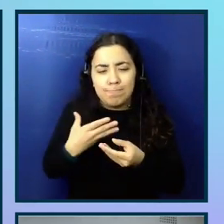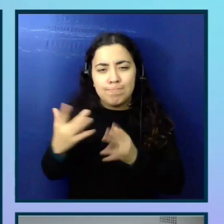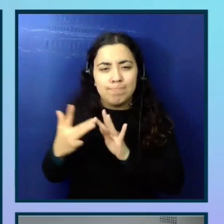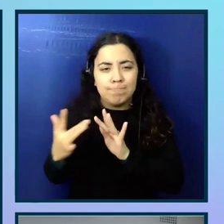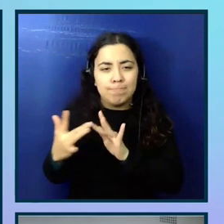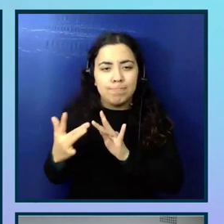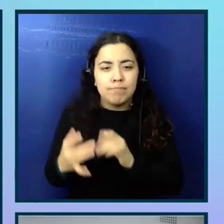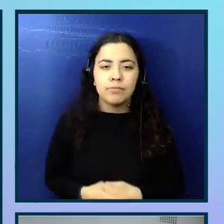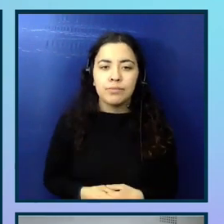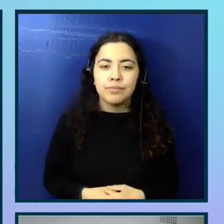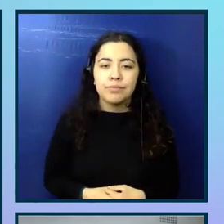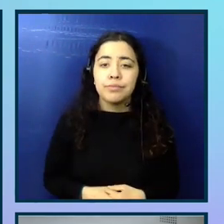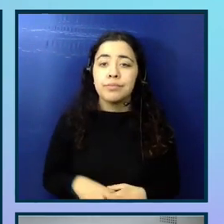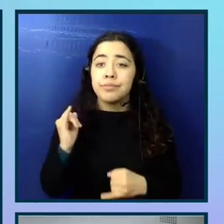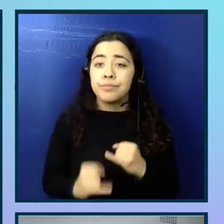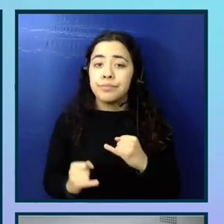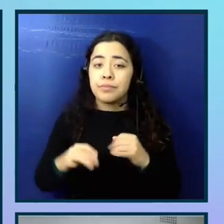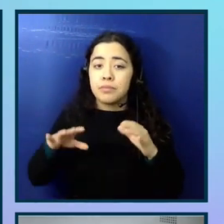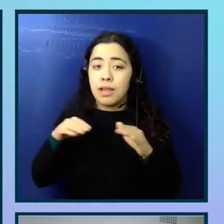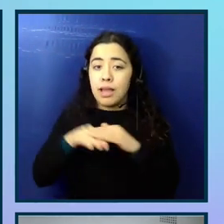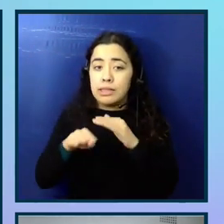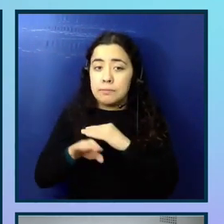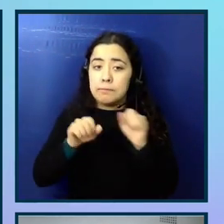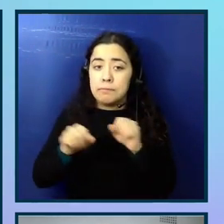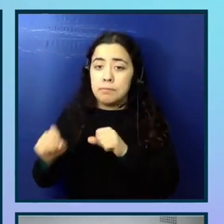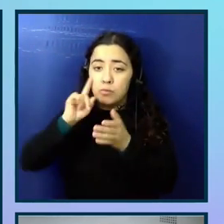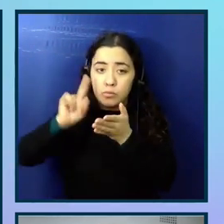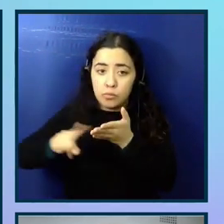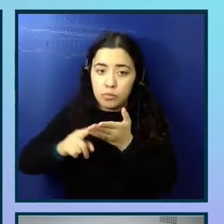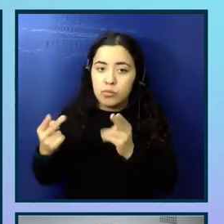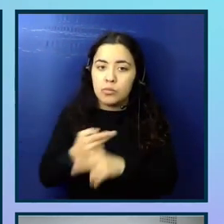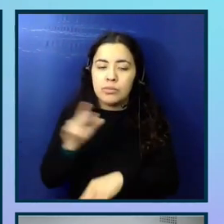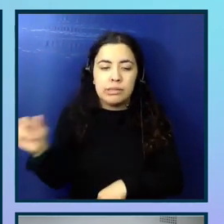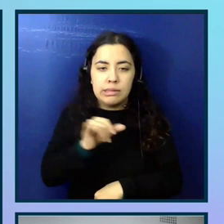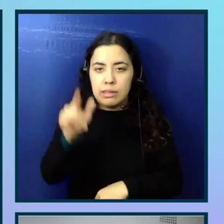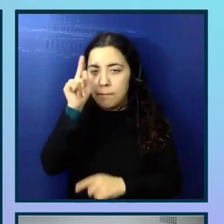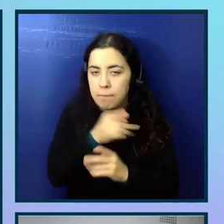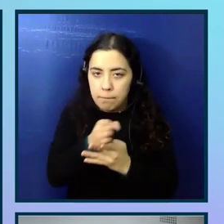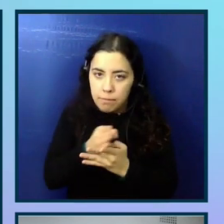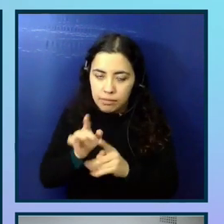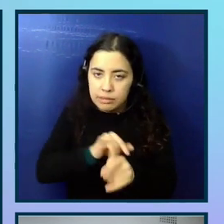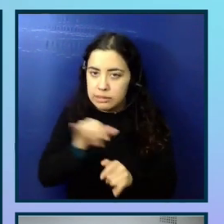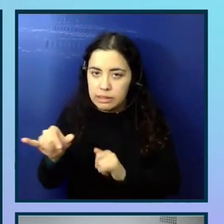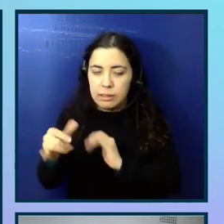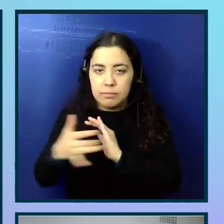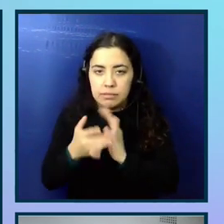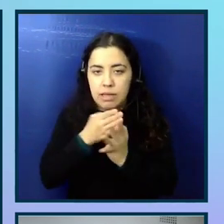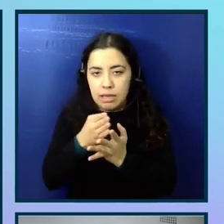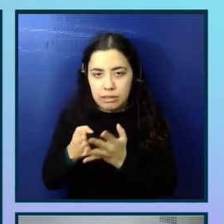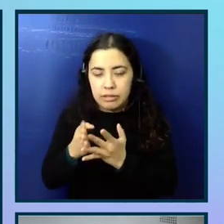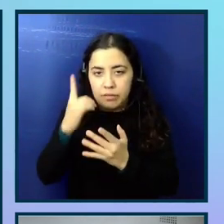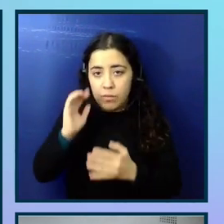Finally, when conducting accessibility research, you should use the same methods and techniques as you would for our research sessions in